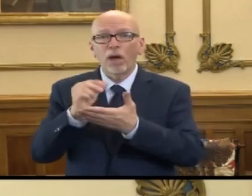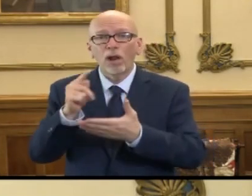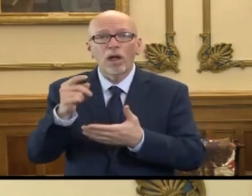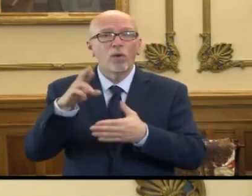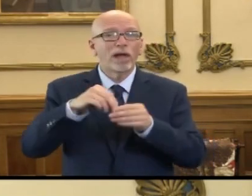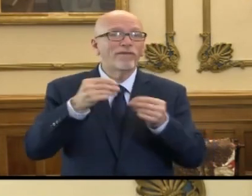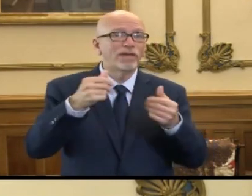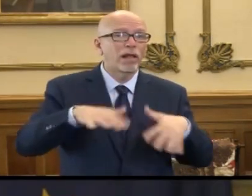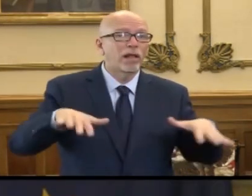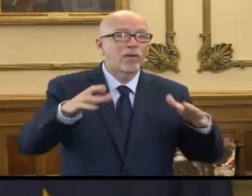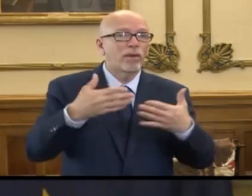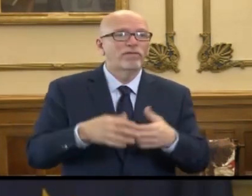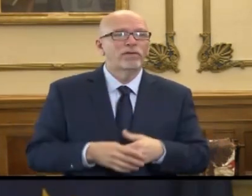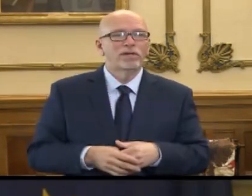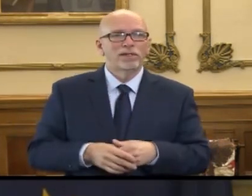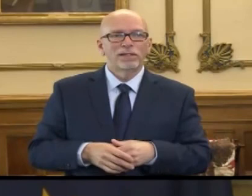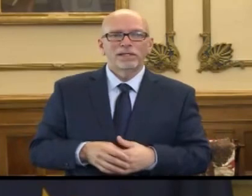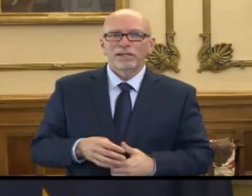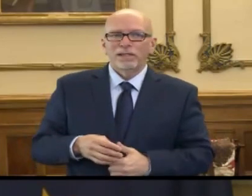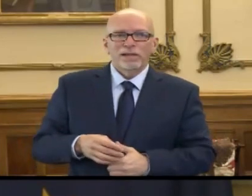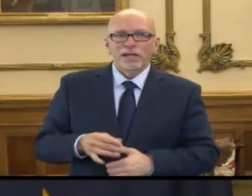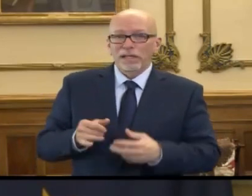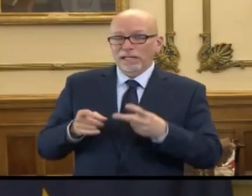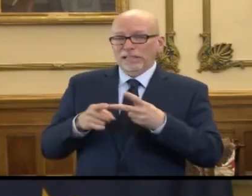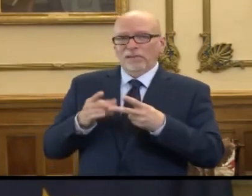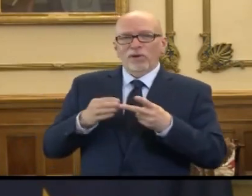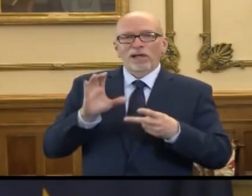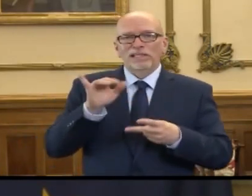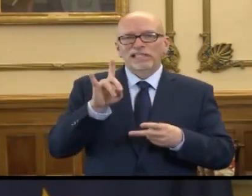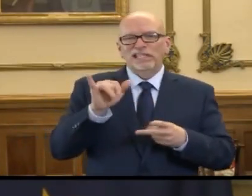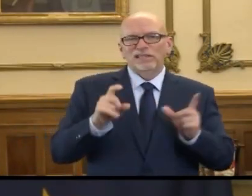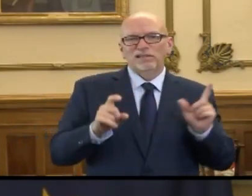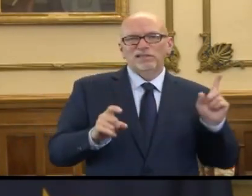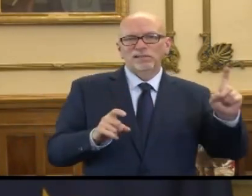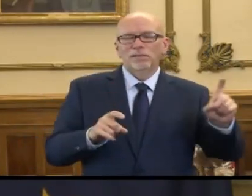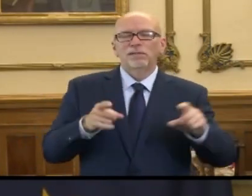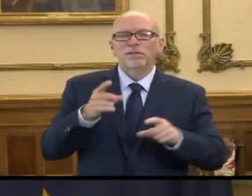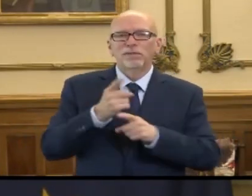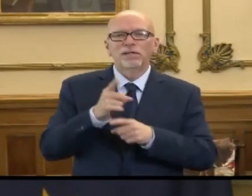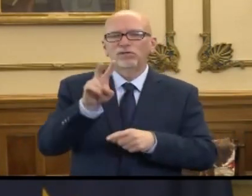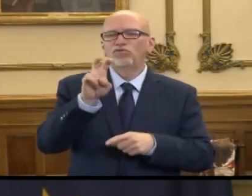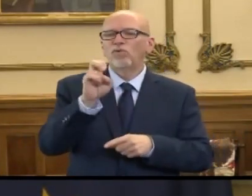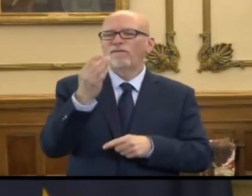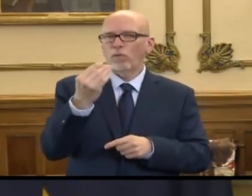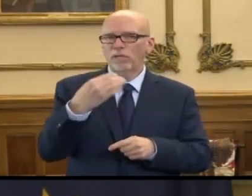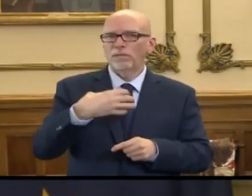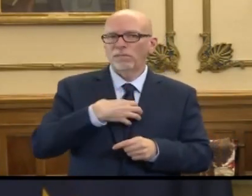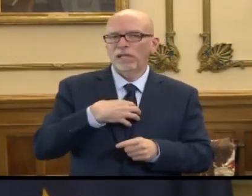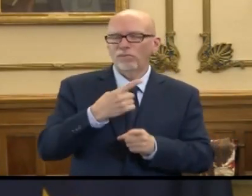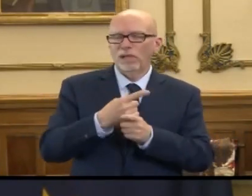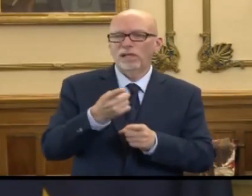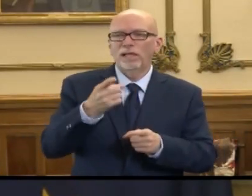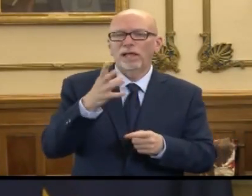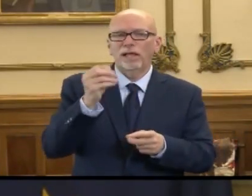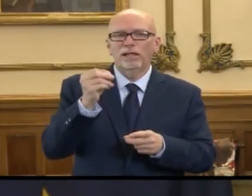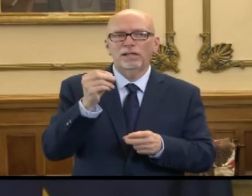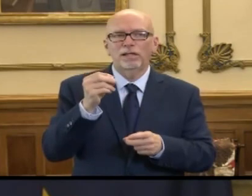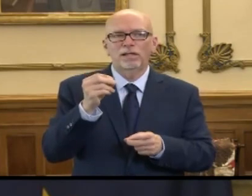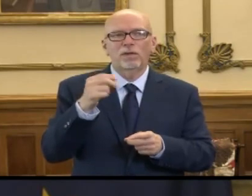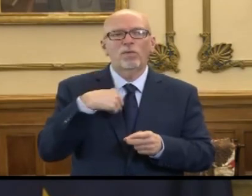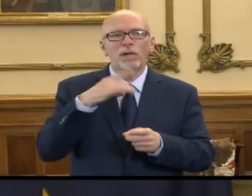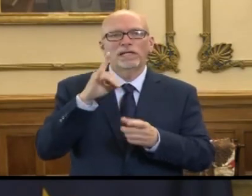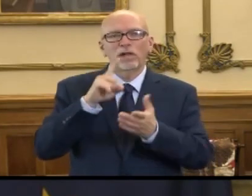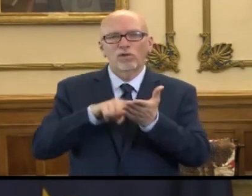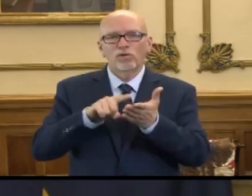or field or other? Gosh, on the second part, Cindy's coming up on the, you're right, it was 214 and looked